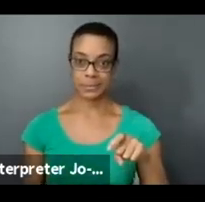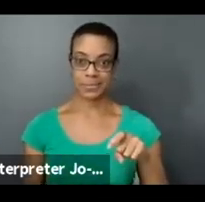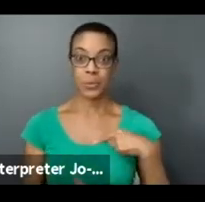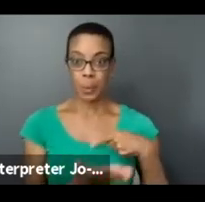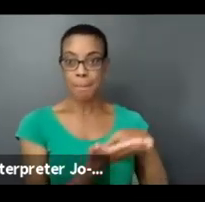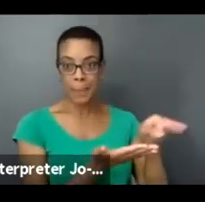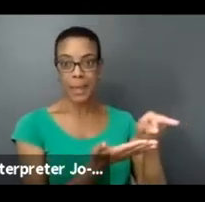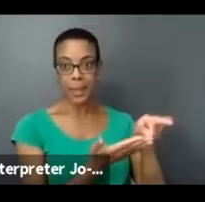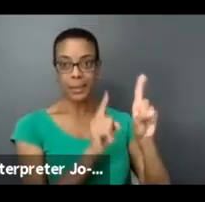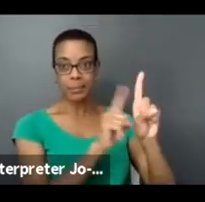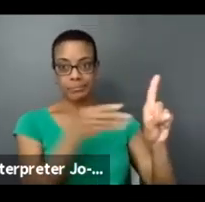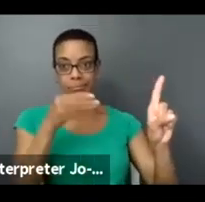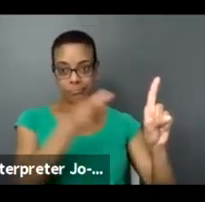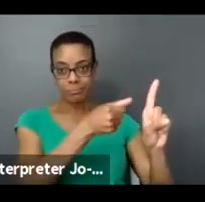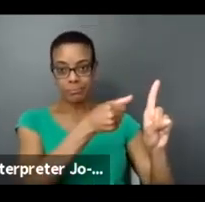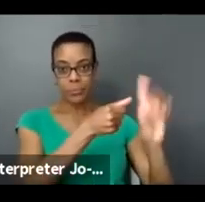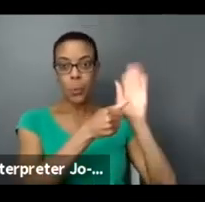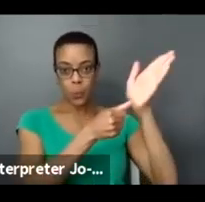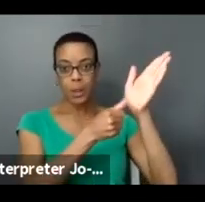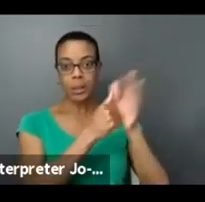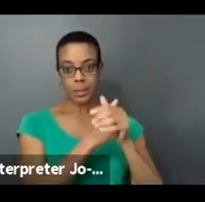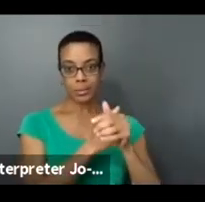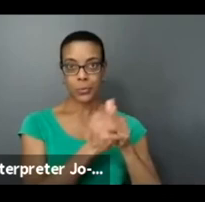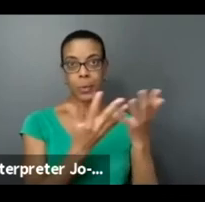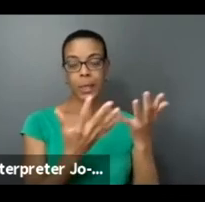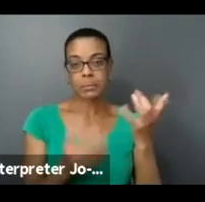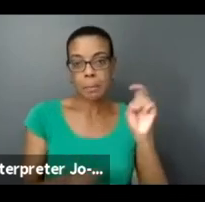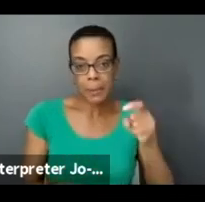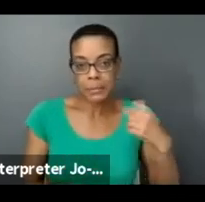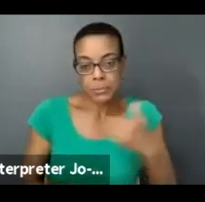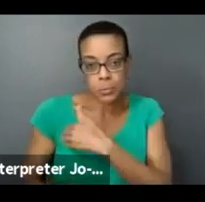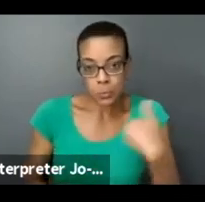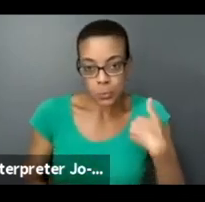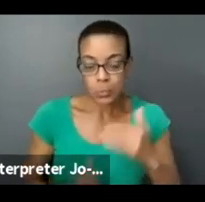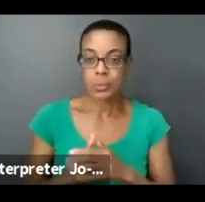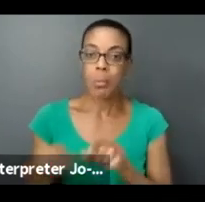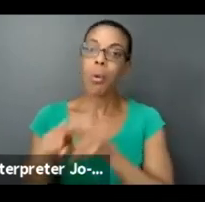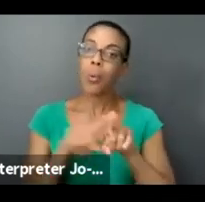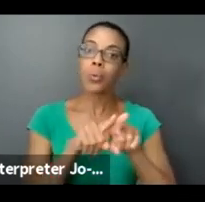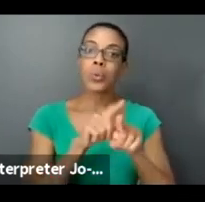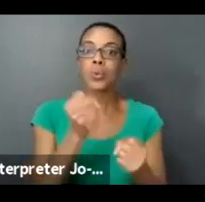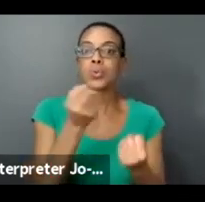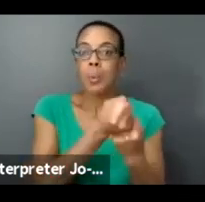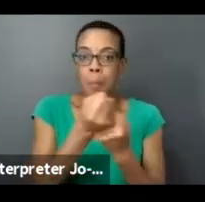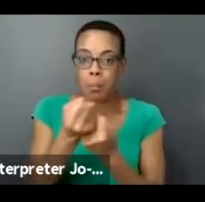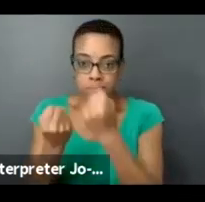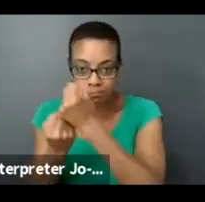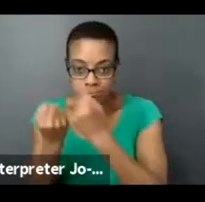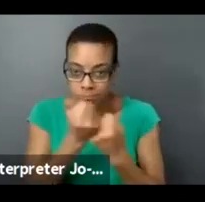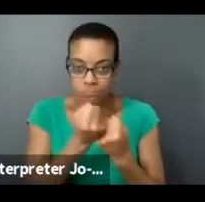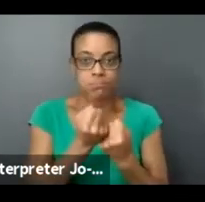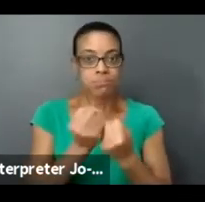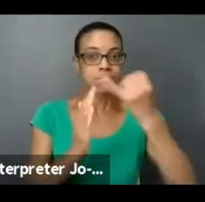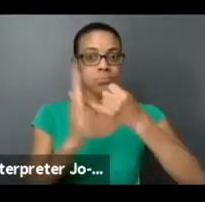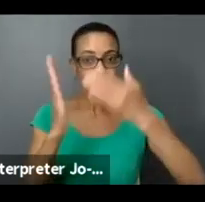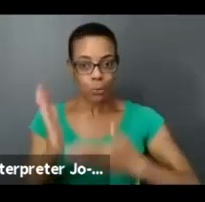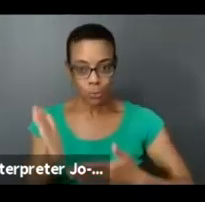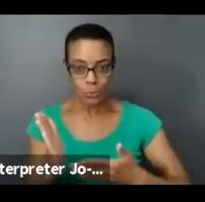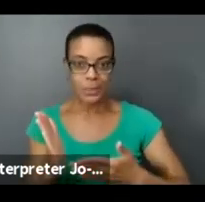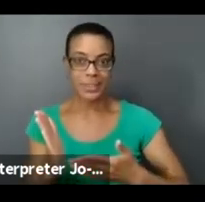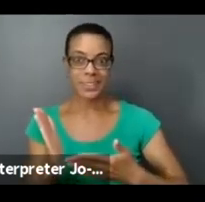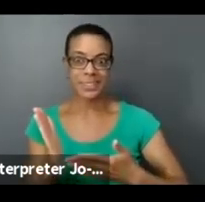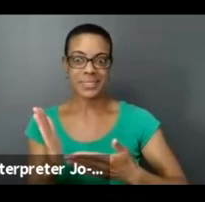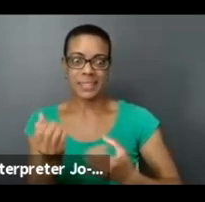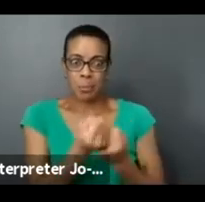a big part of the reason. But also we wanted to make sure that we can support Toronto-based artists to develop as well